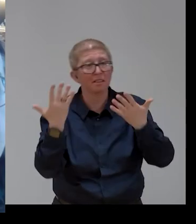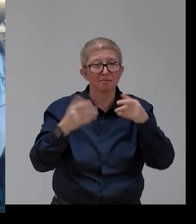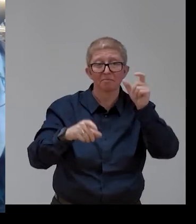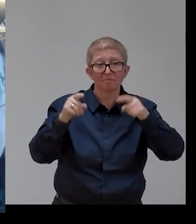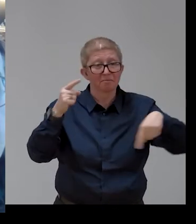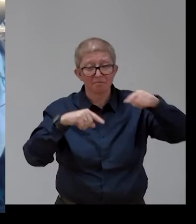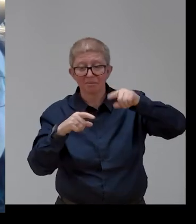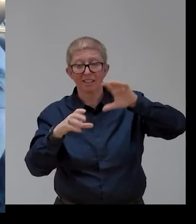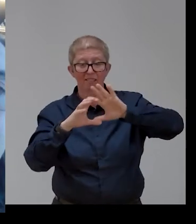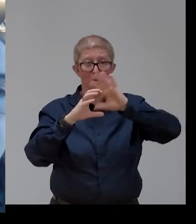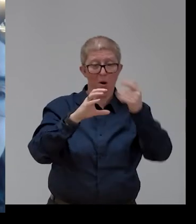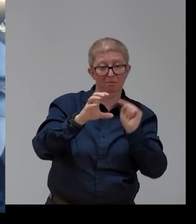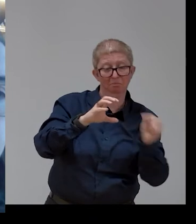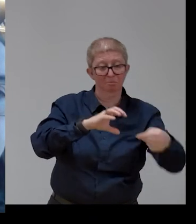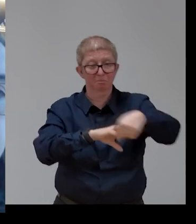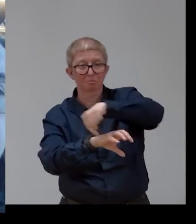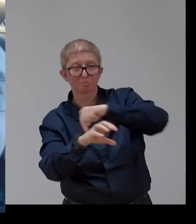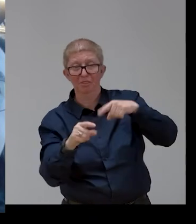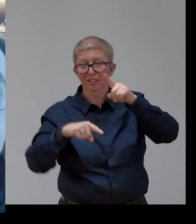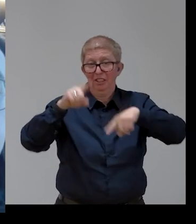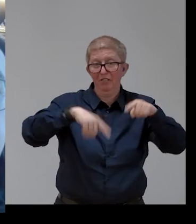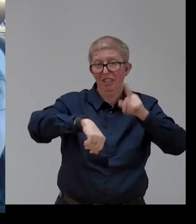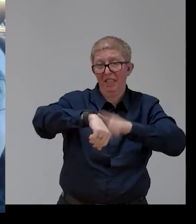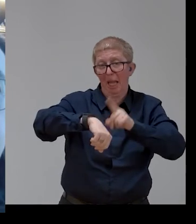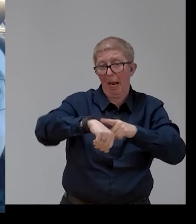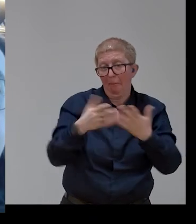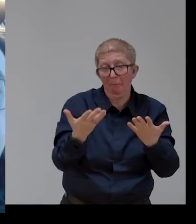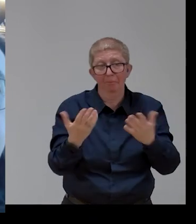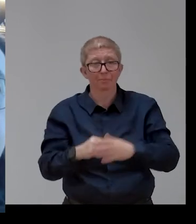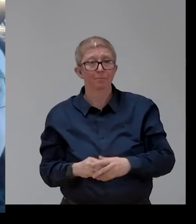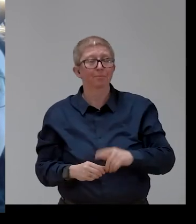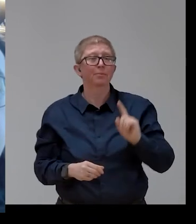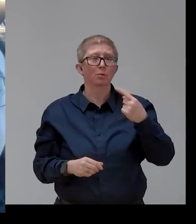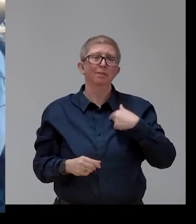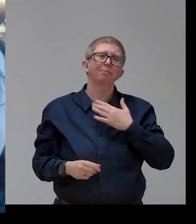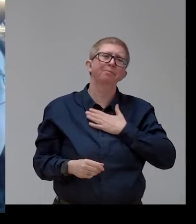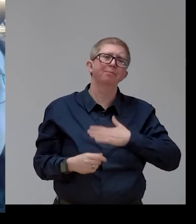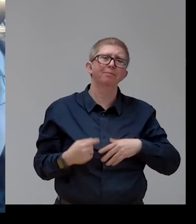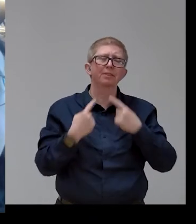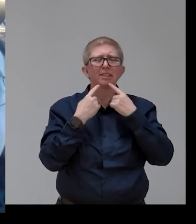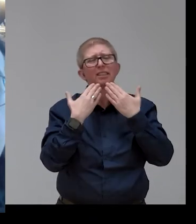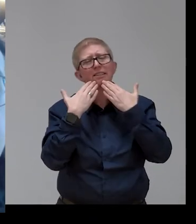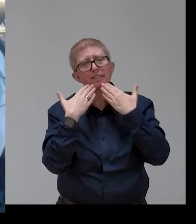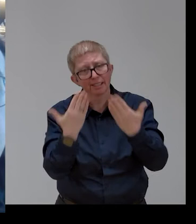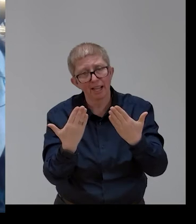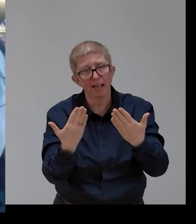continents. First of all, I want to thank you for the invitation and express